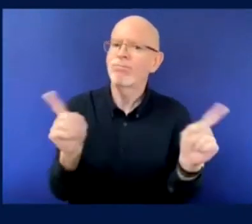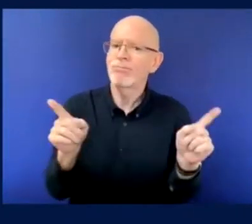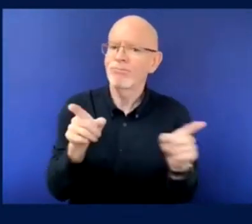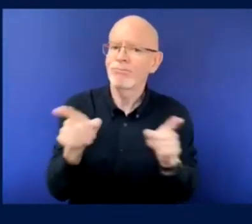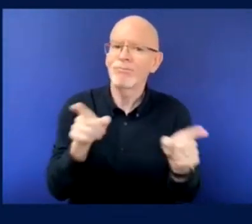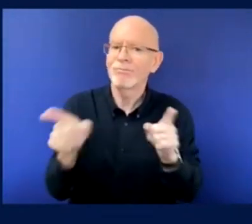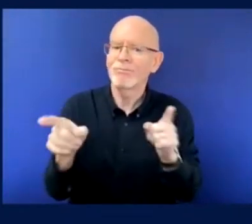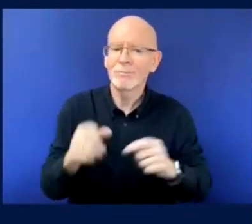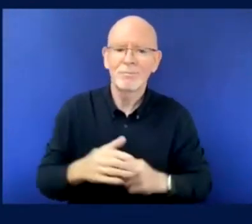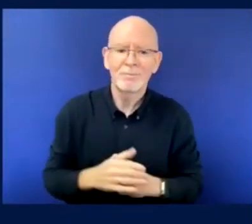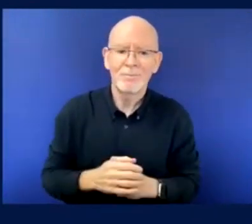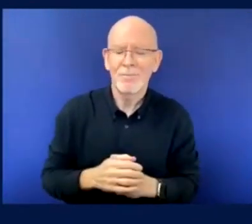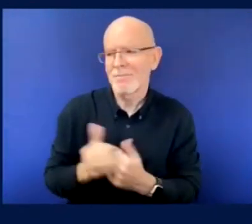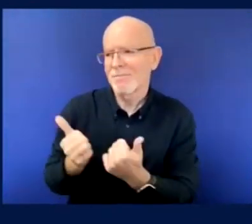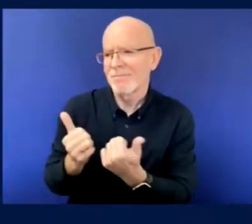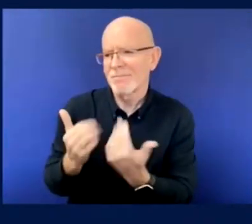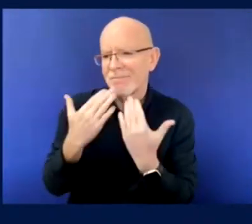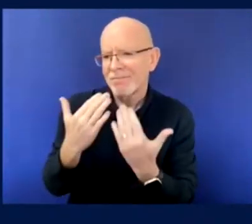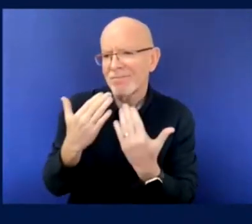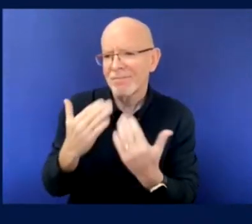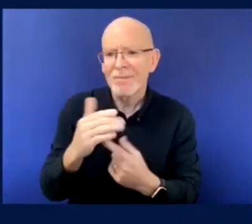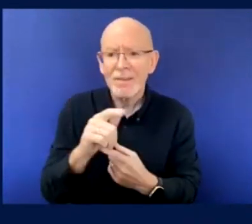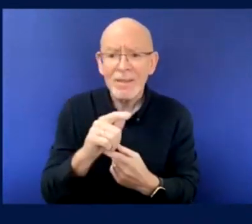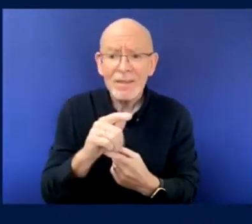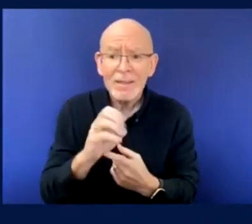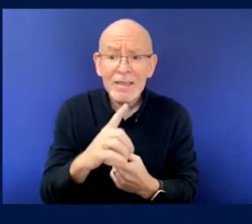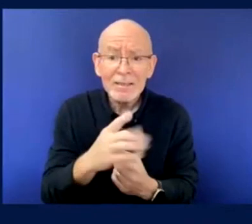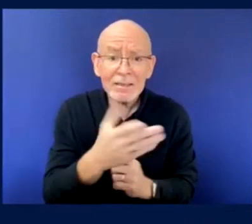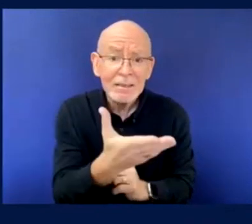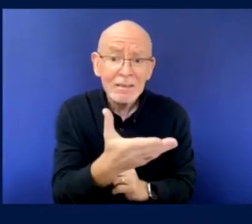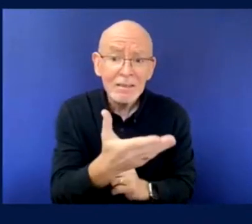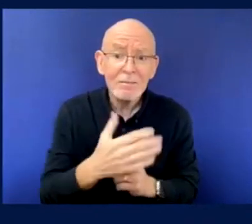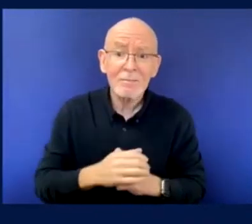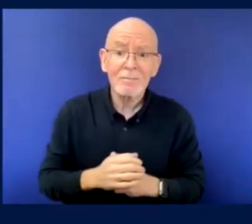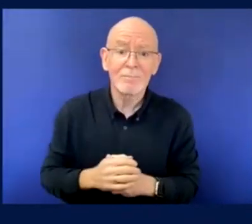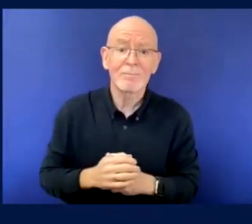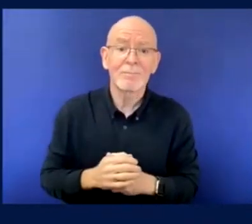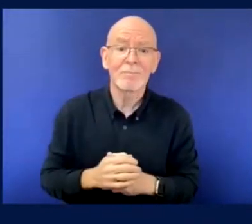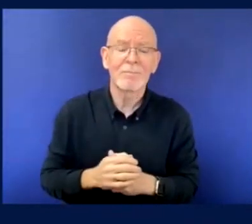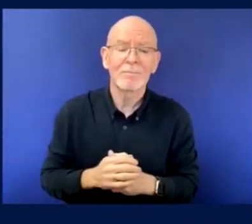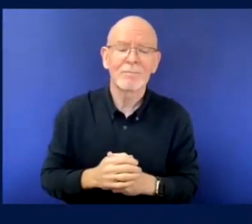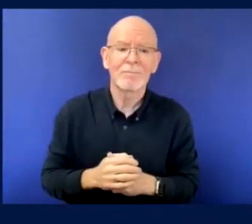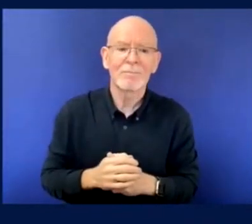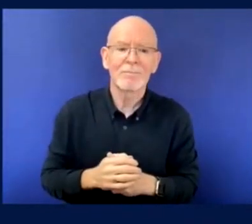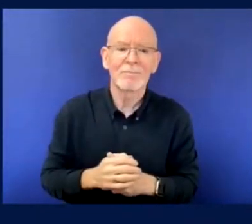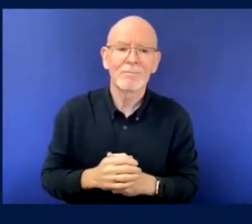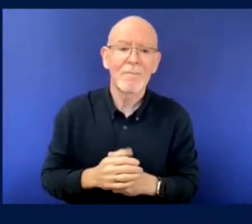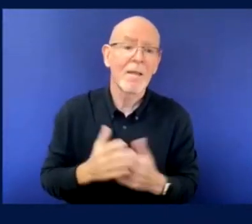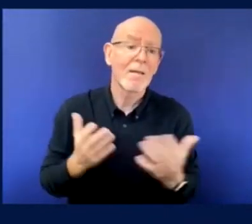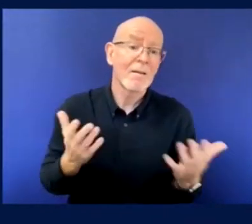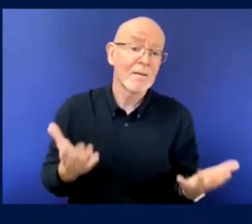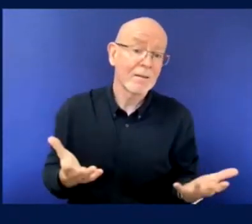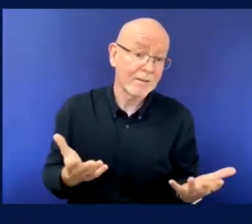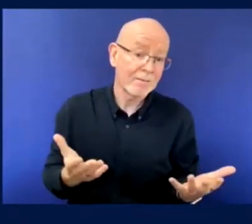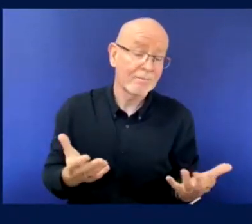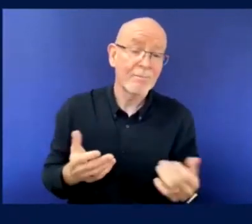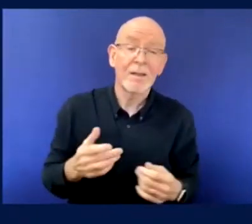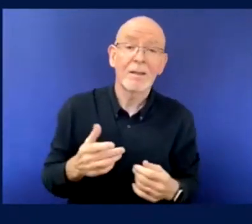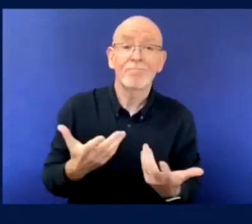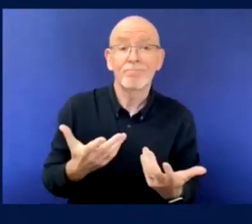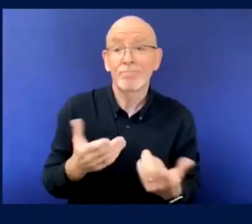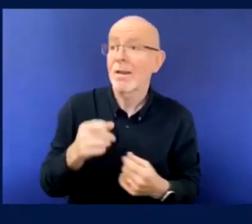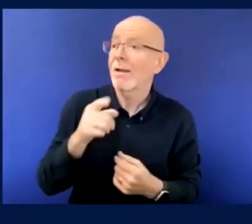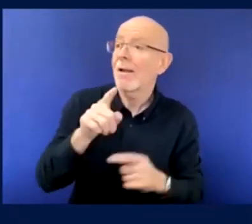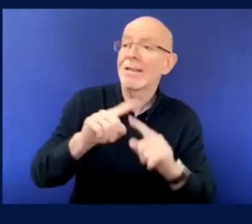irrespective of whether it's different to the travel information, what I've got, it still wouldn't stop me going because I would go anyway. And I find that